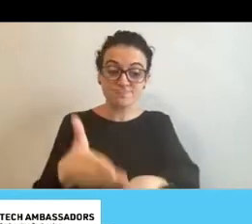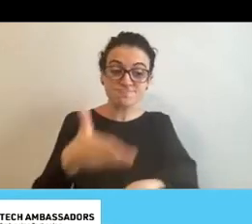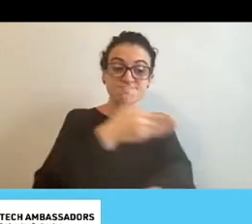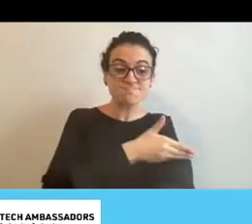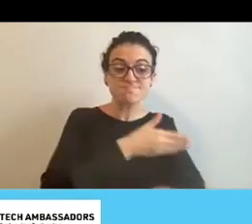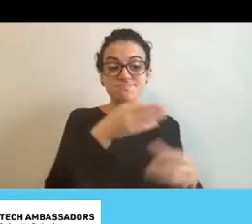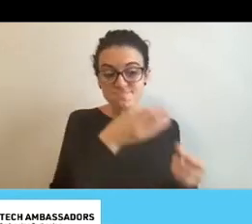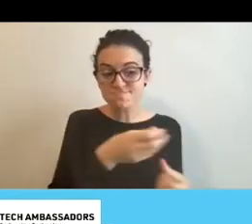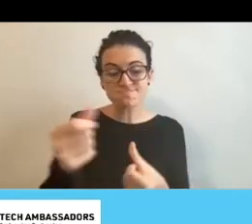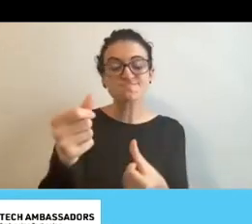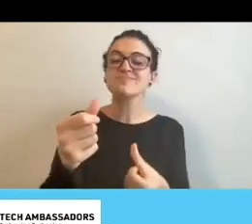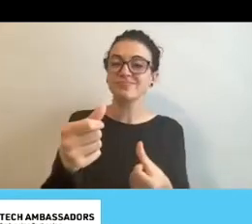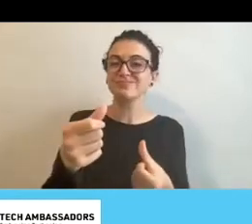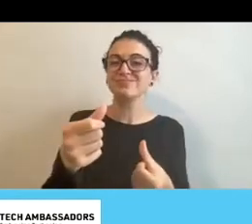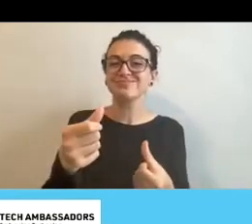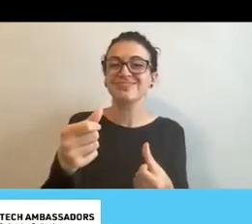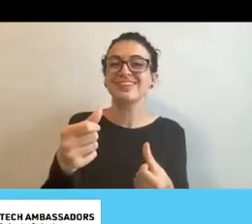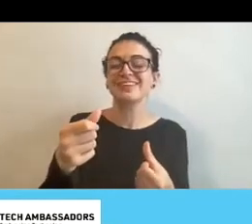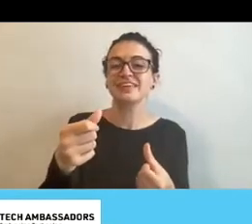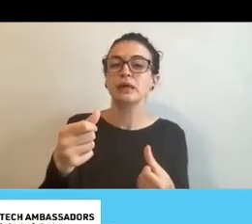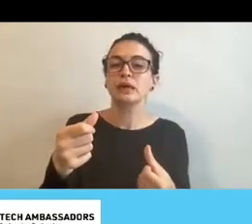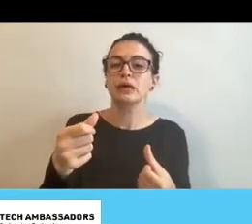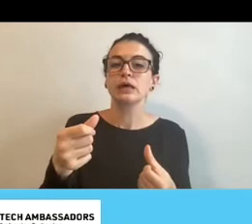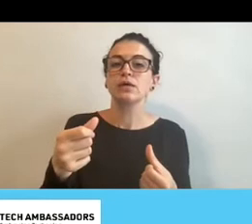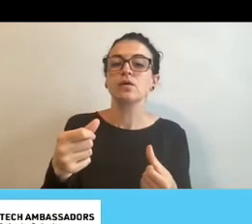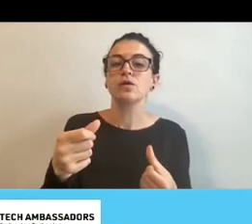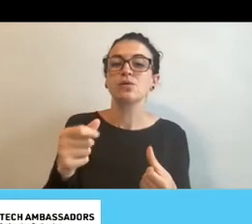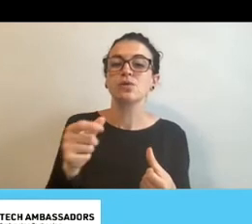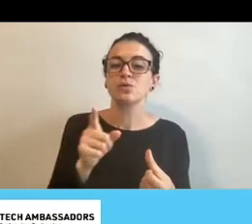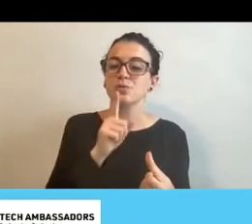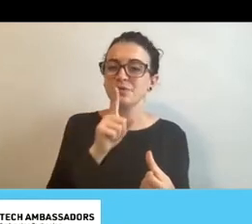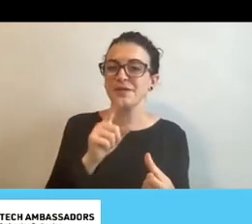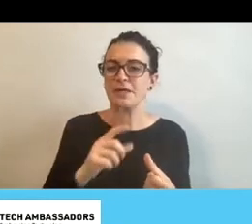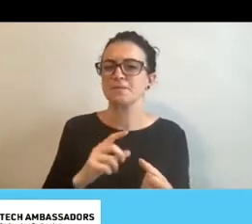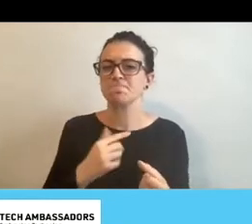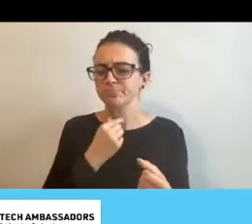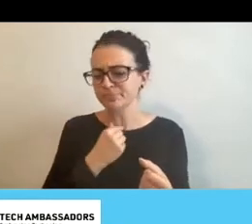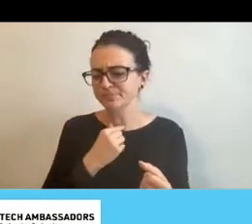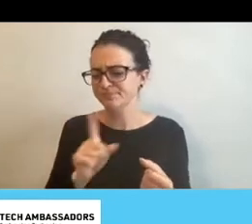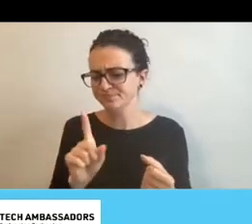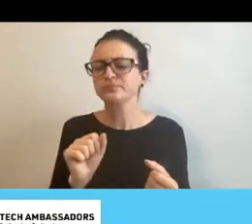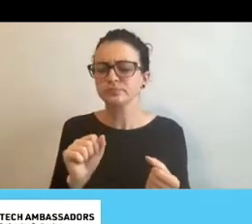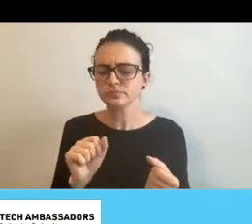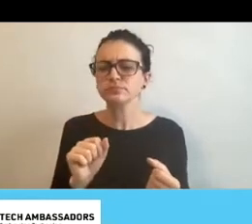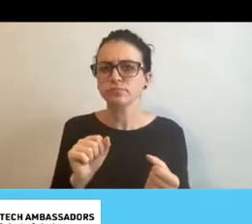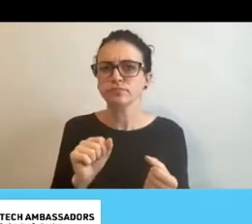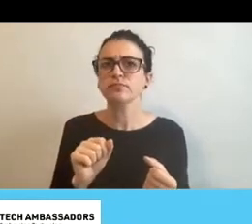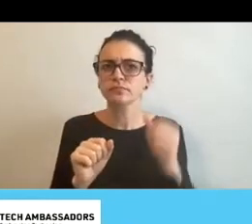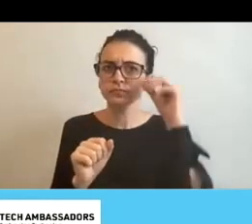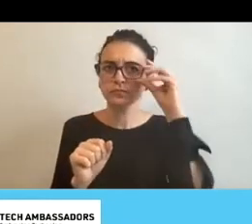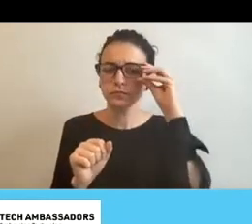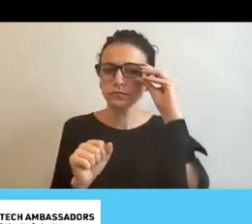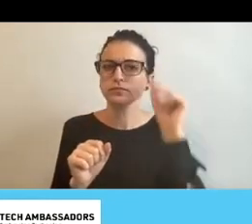it just, it just, it